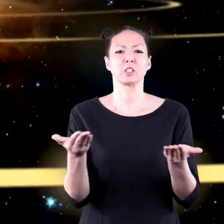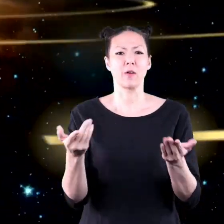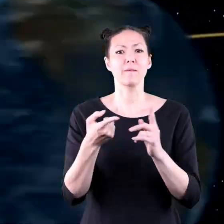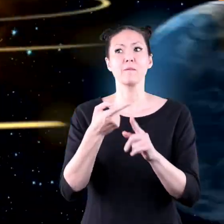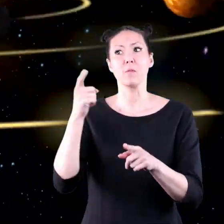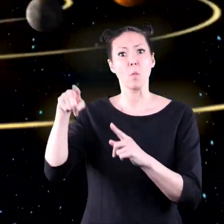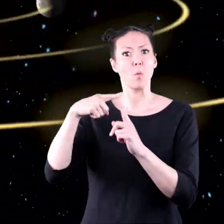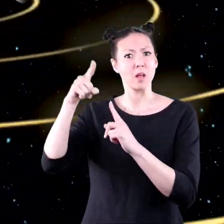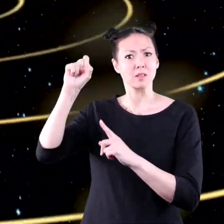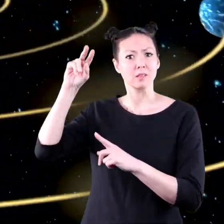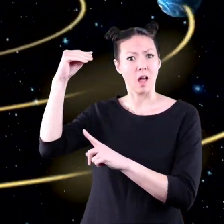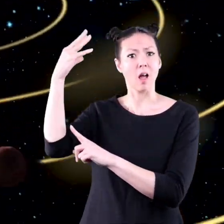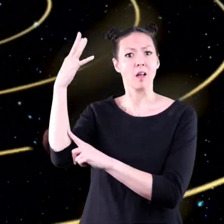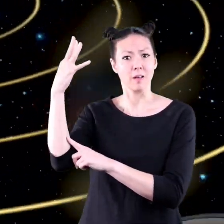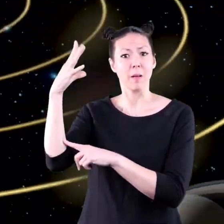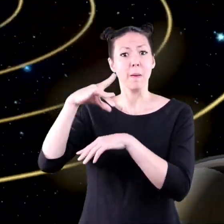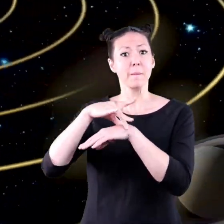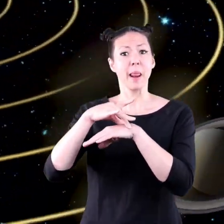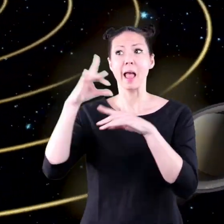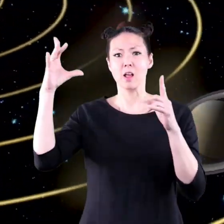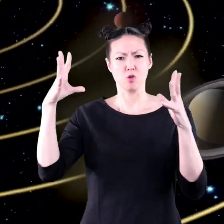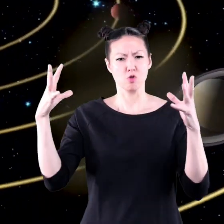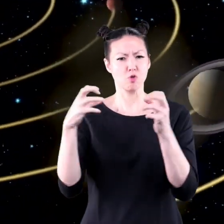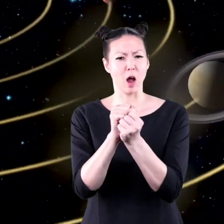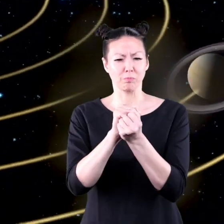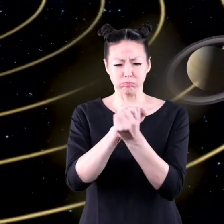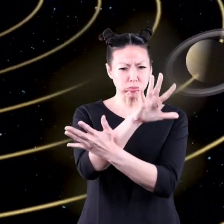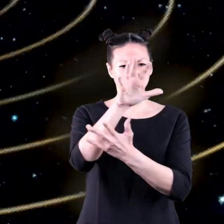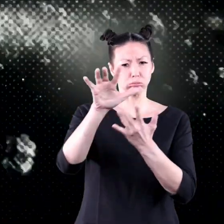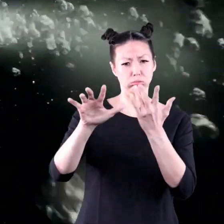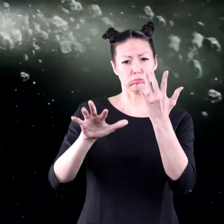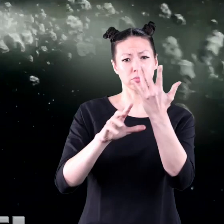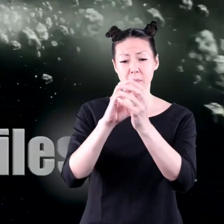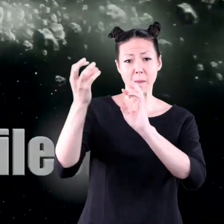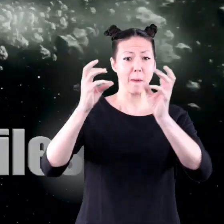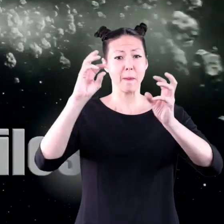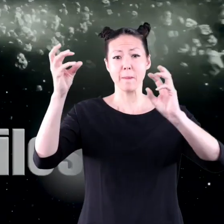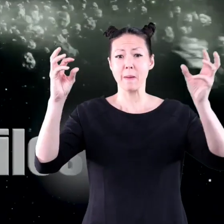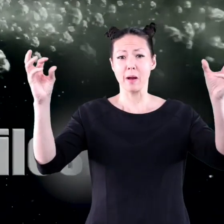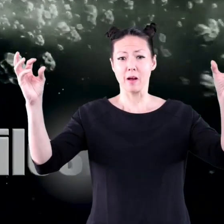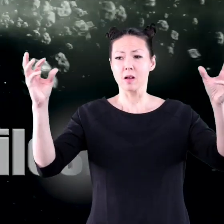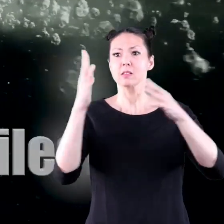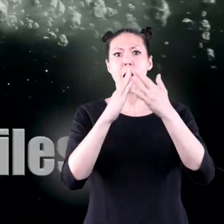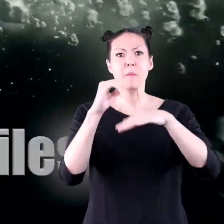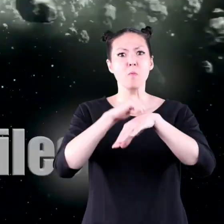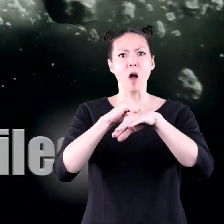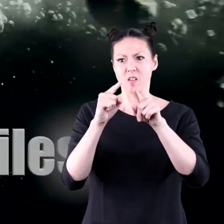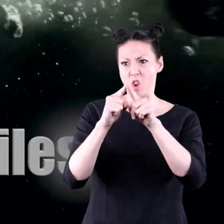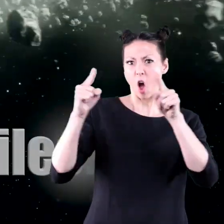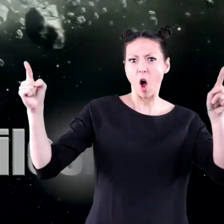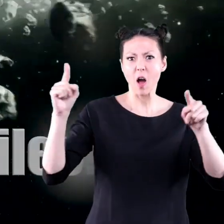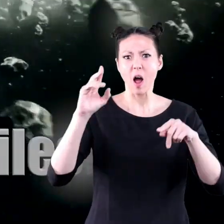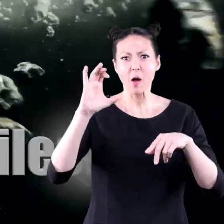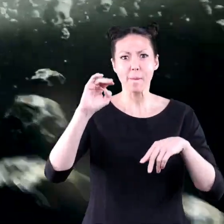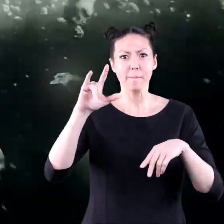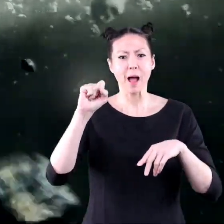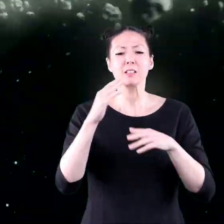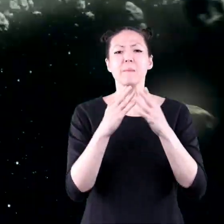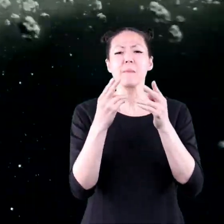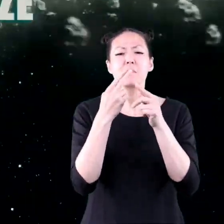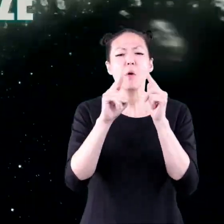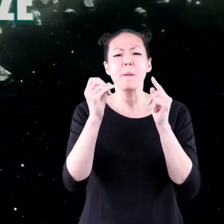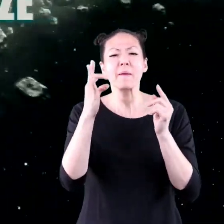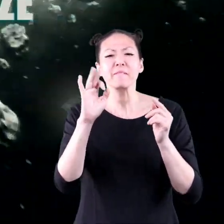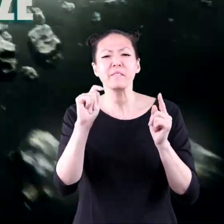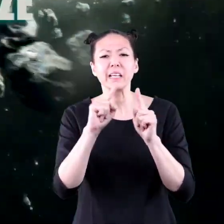material from when the sun and the planets were created. Some of these rocks are hundreds of miles long, while